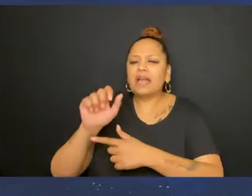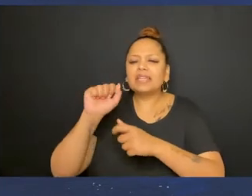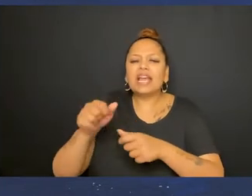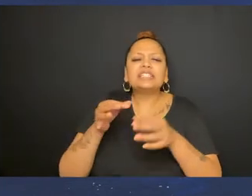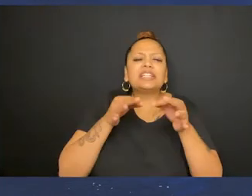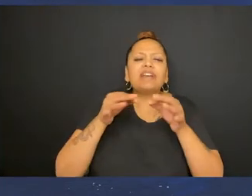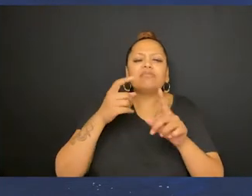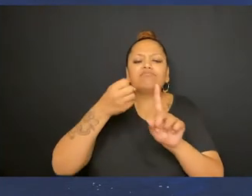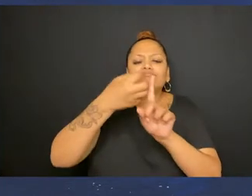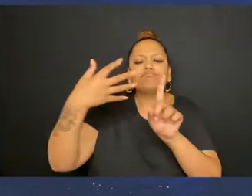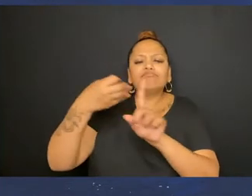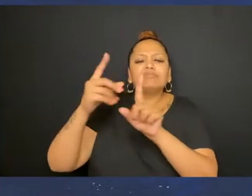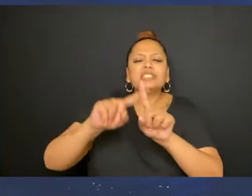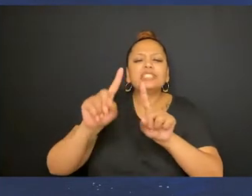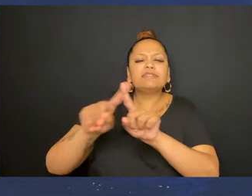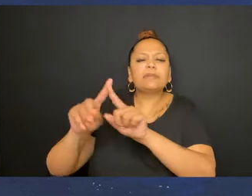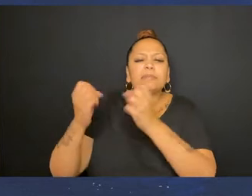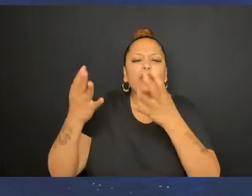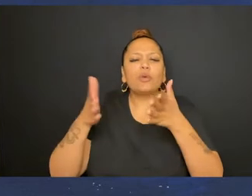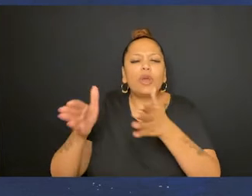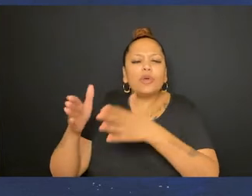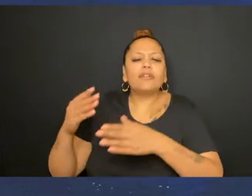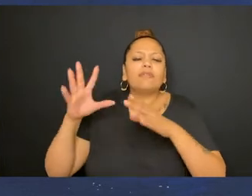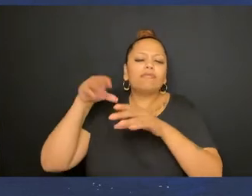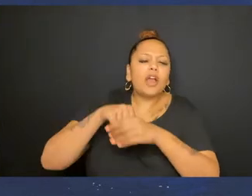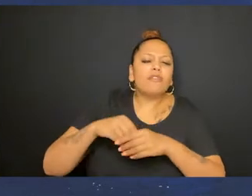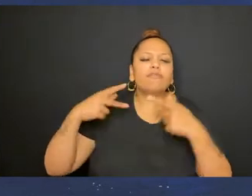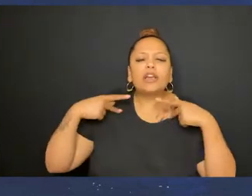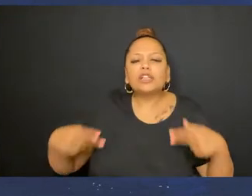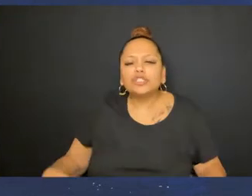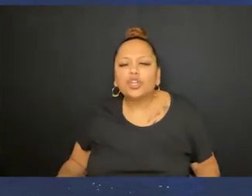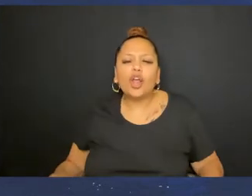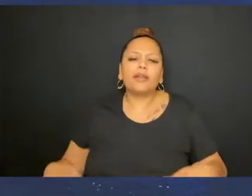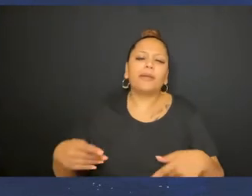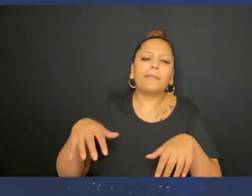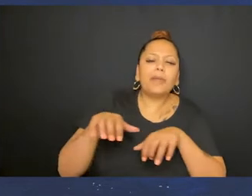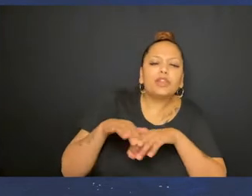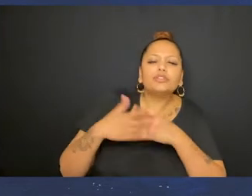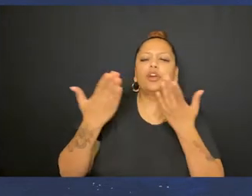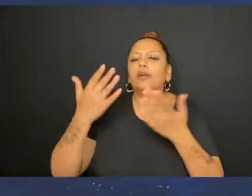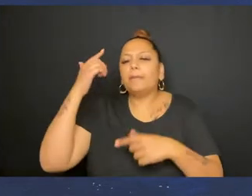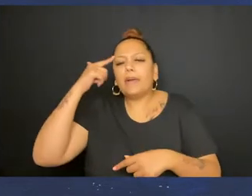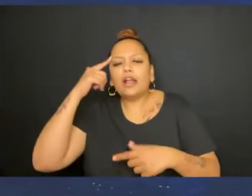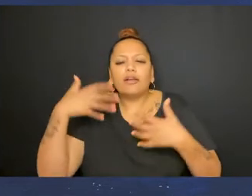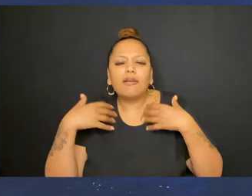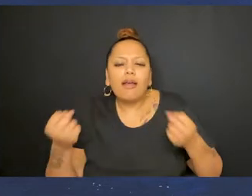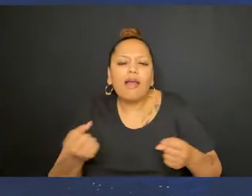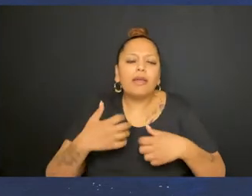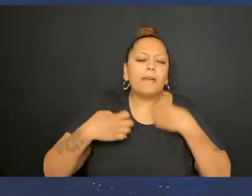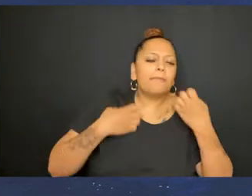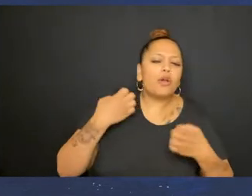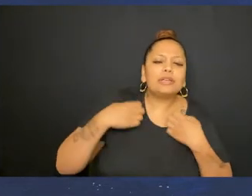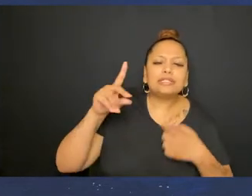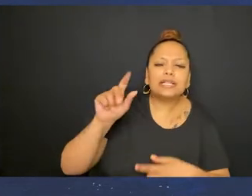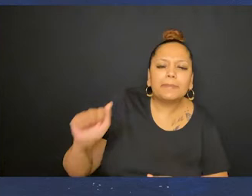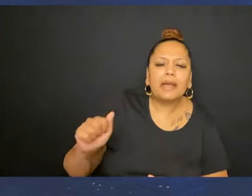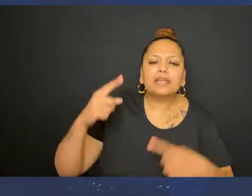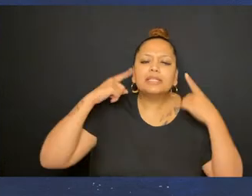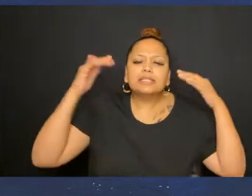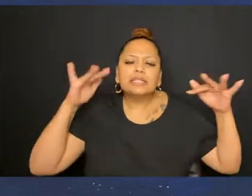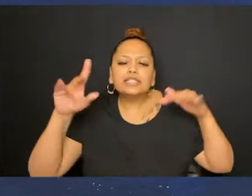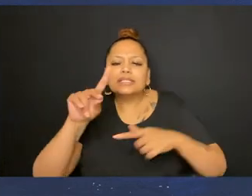disability can be defined in many ways, including physical impairments, mental health conditions, emotional disabilities,